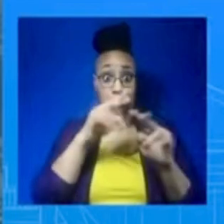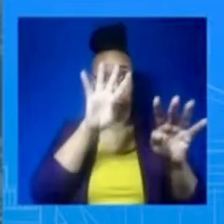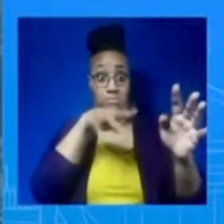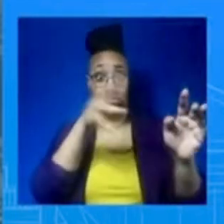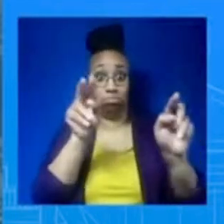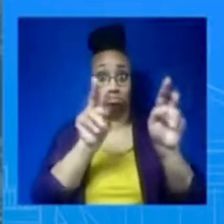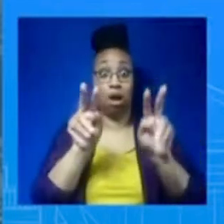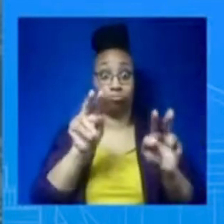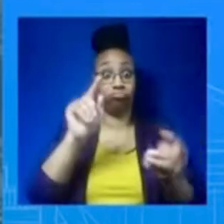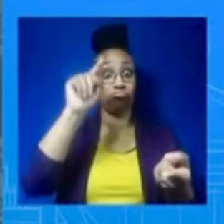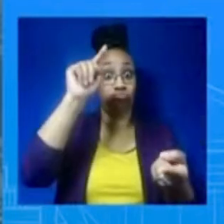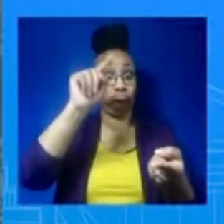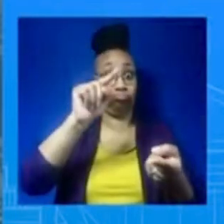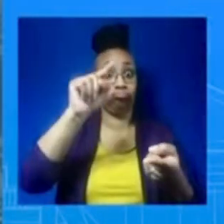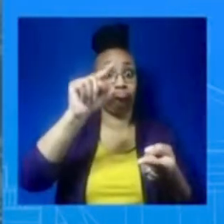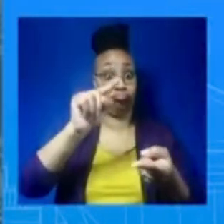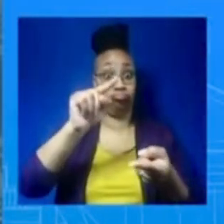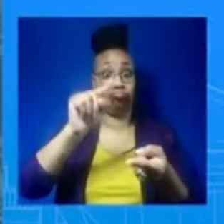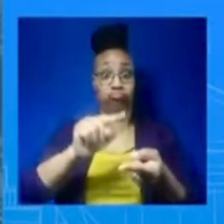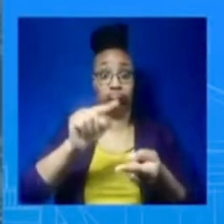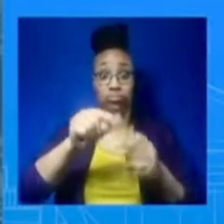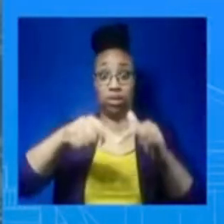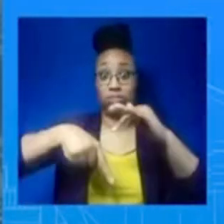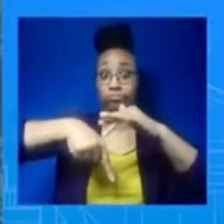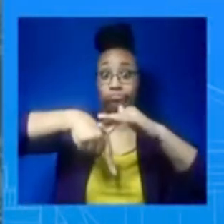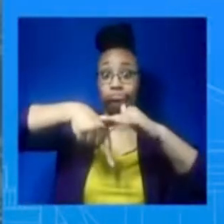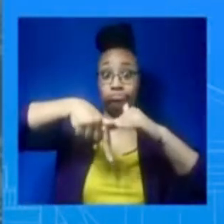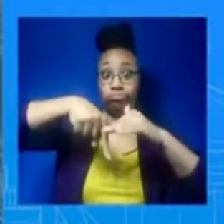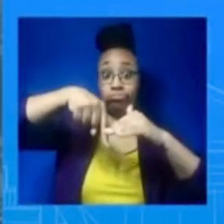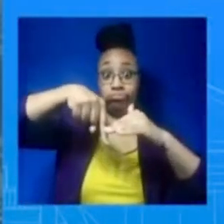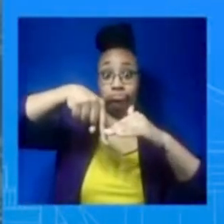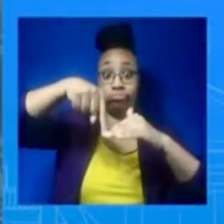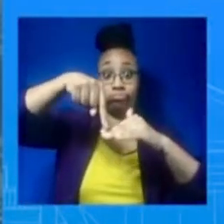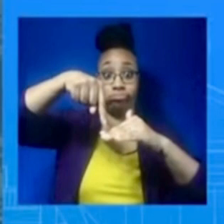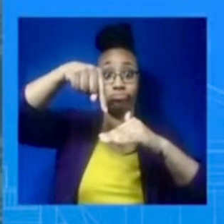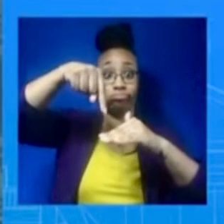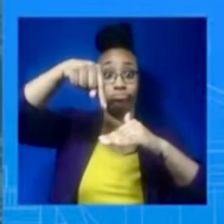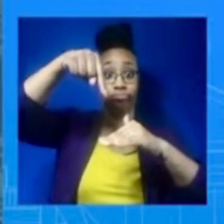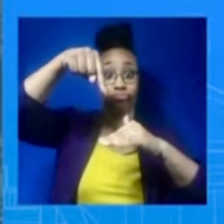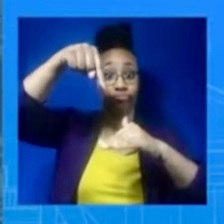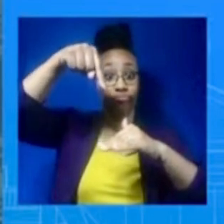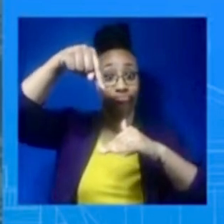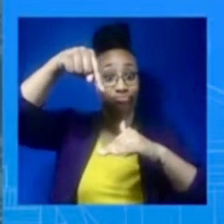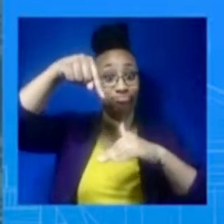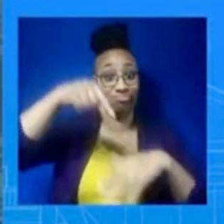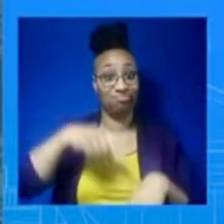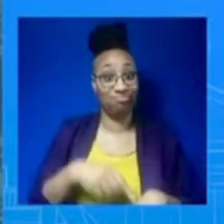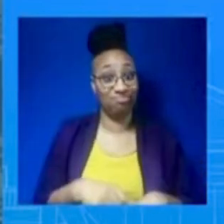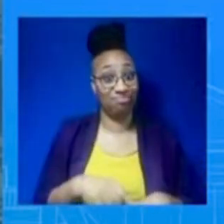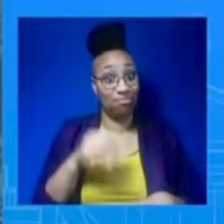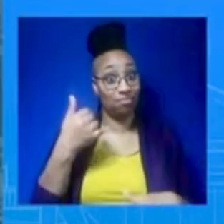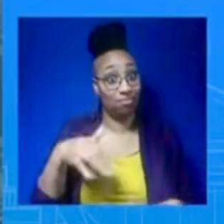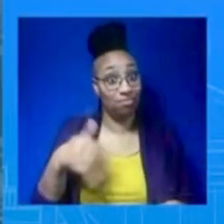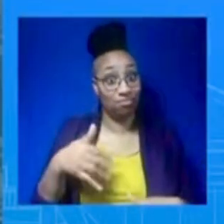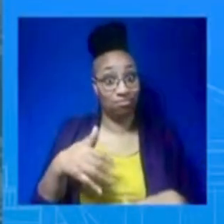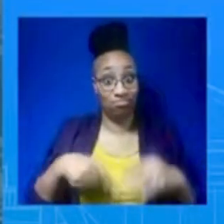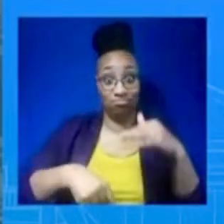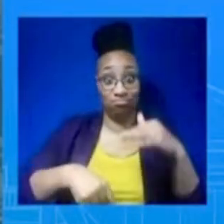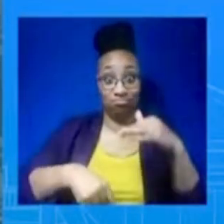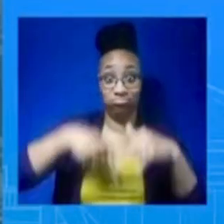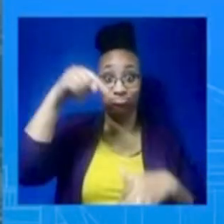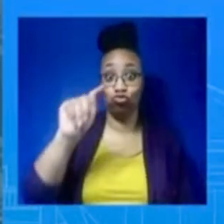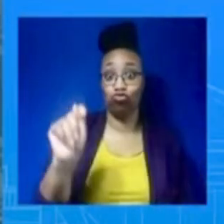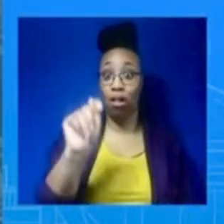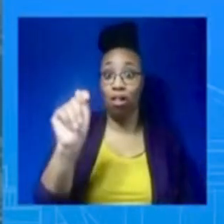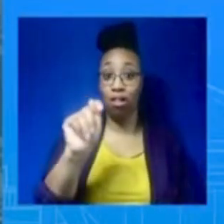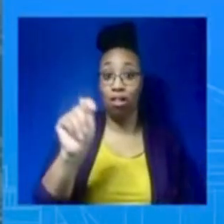.7 trillion. So all of that is important as the President is growing the economy and making sure that no one is left behind, that he's also lowering the